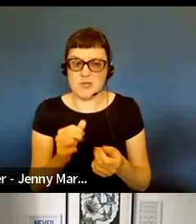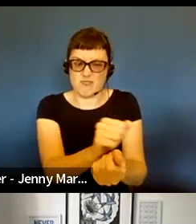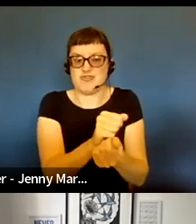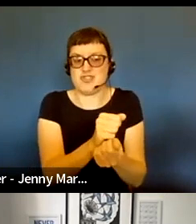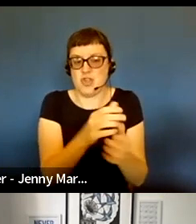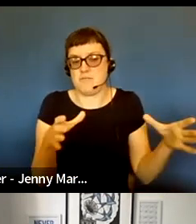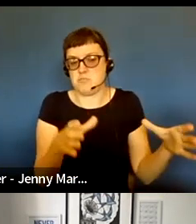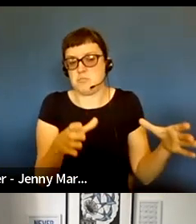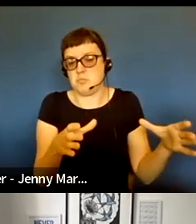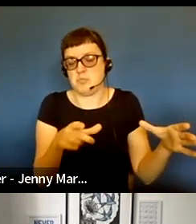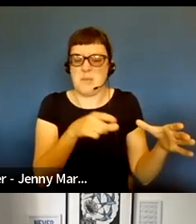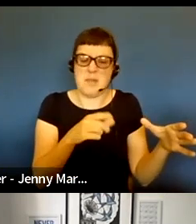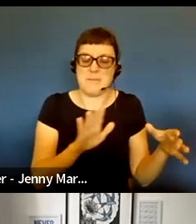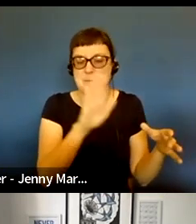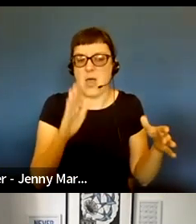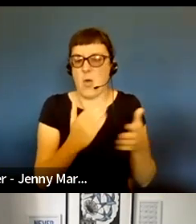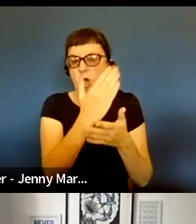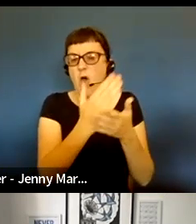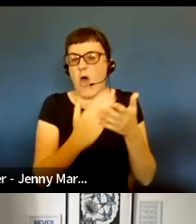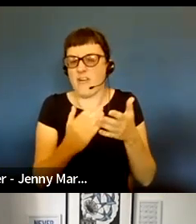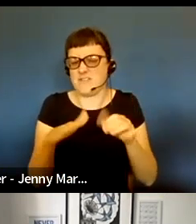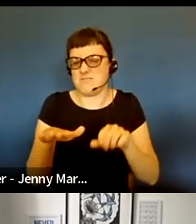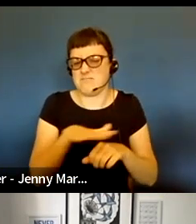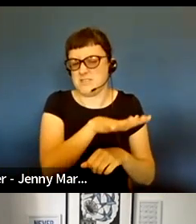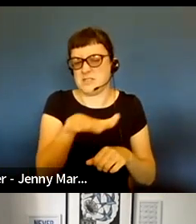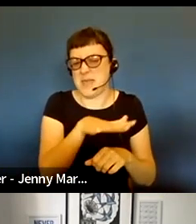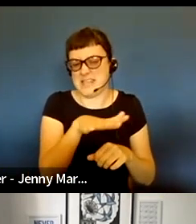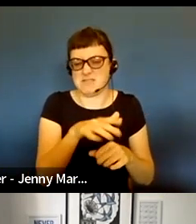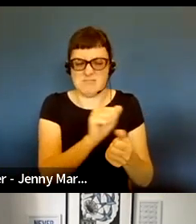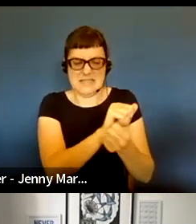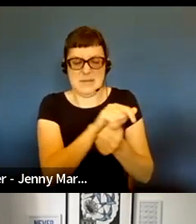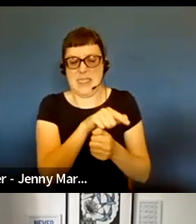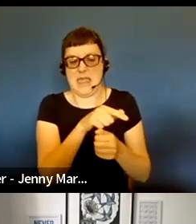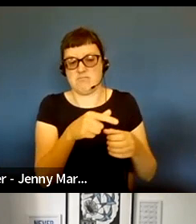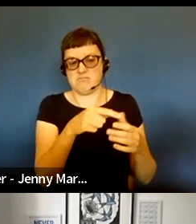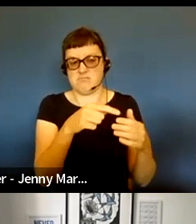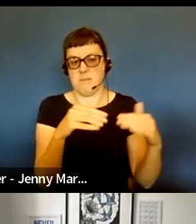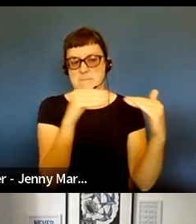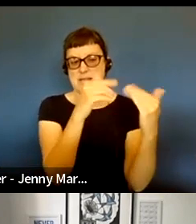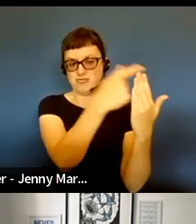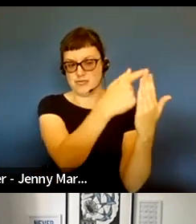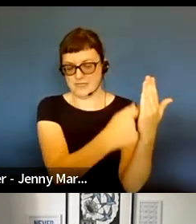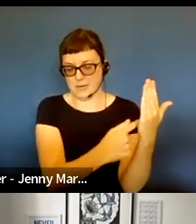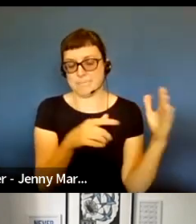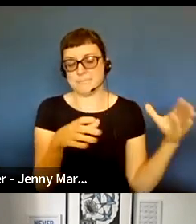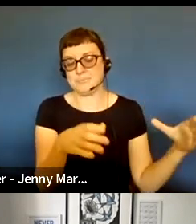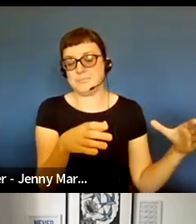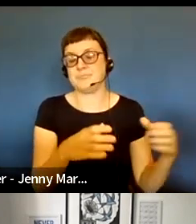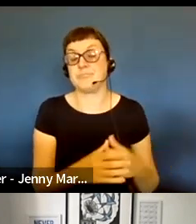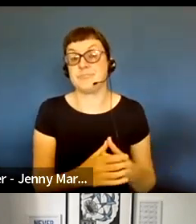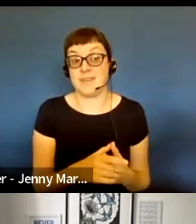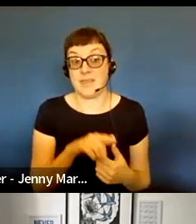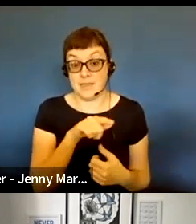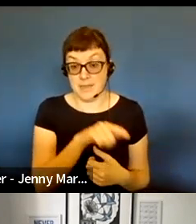and were eligible for that half that we had put aside for and ring-fenced for artists from those backgrounds. That lottery